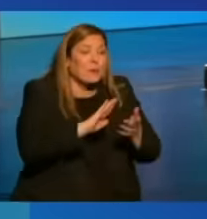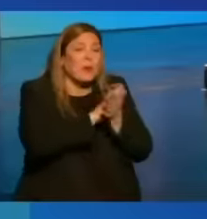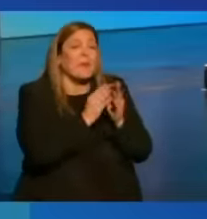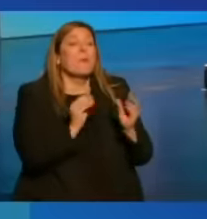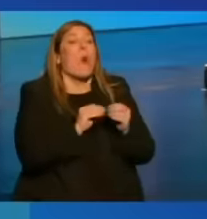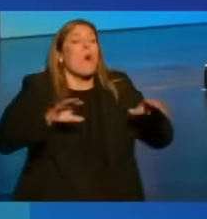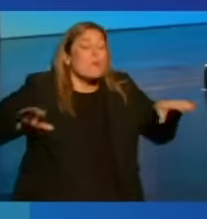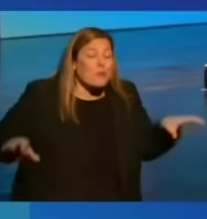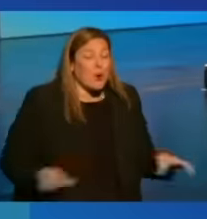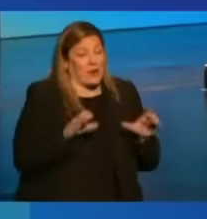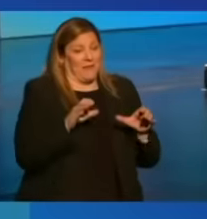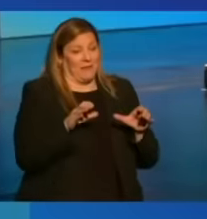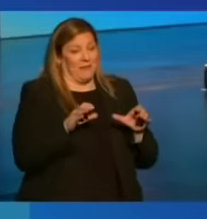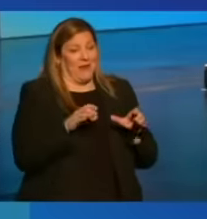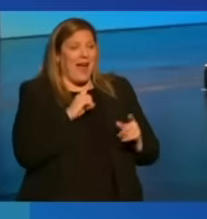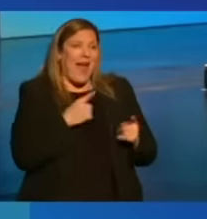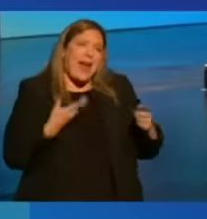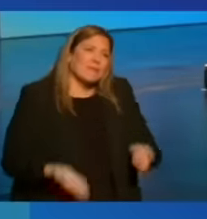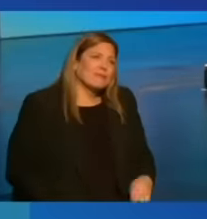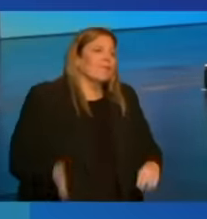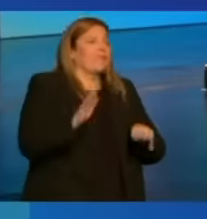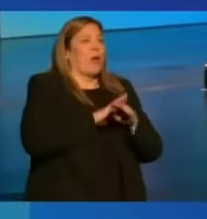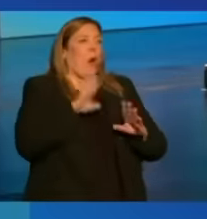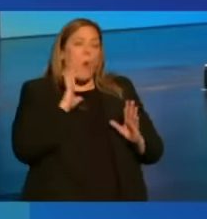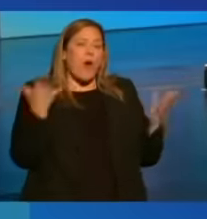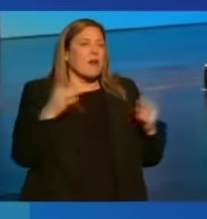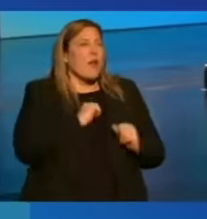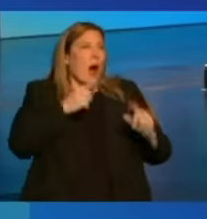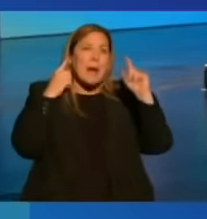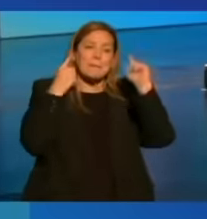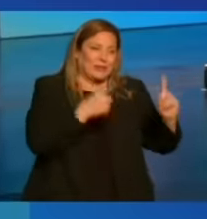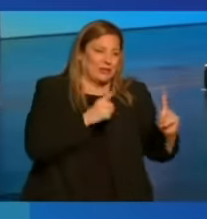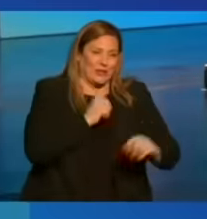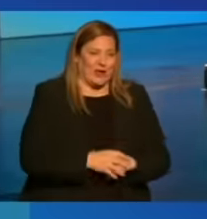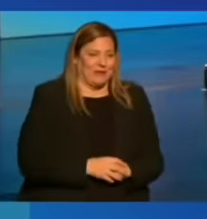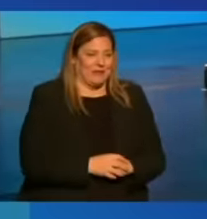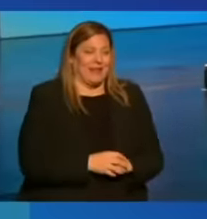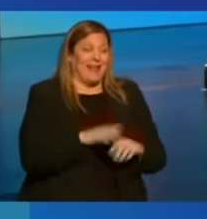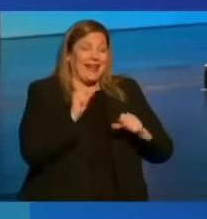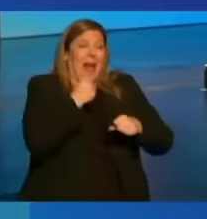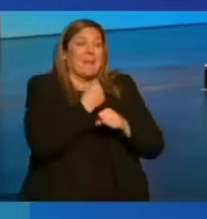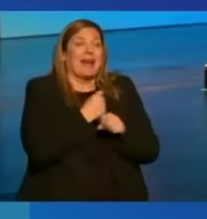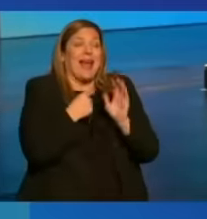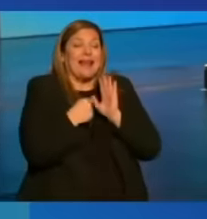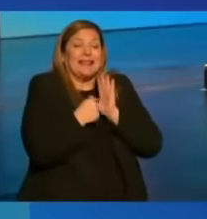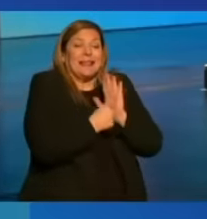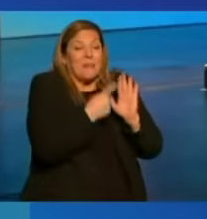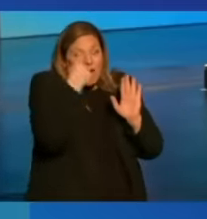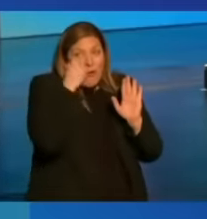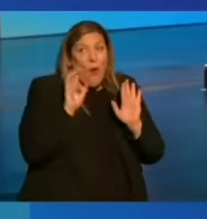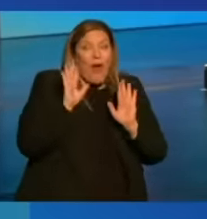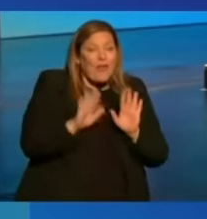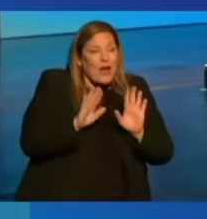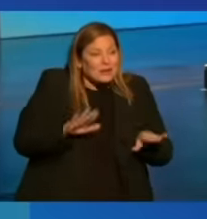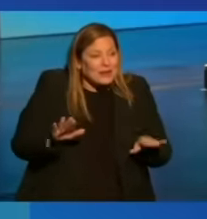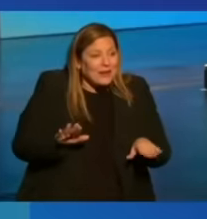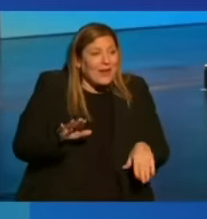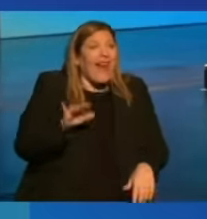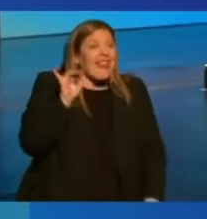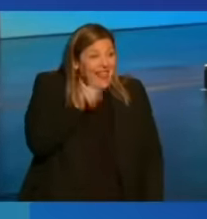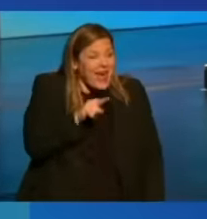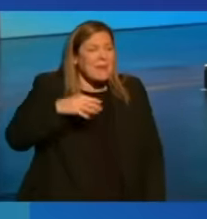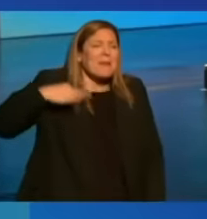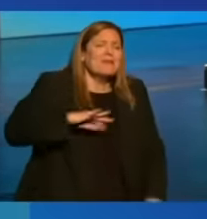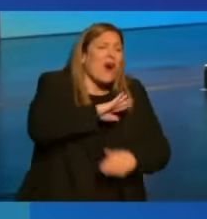productive and raise their ambitions and set an example for their children. And that benefits all of us.